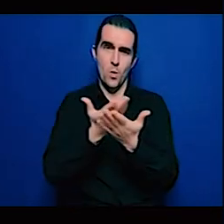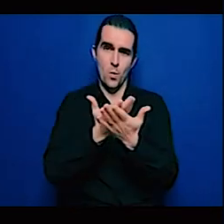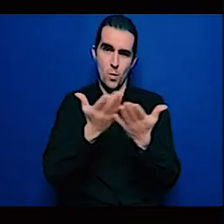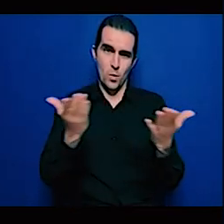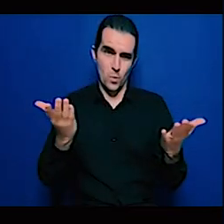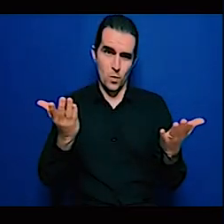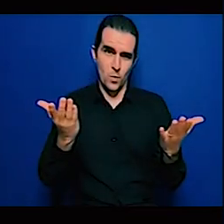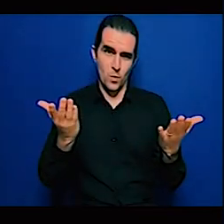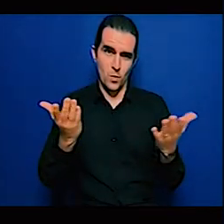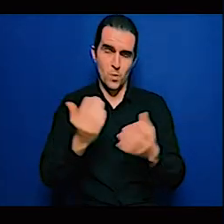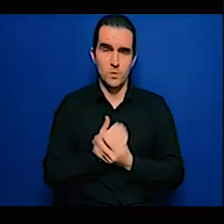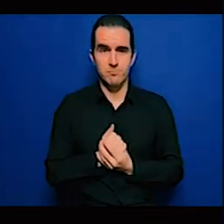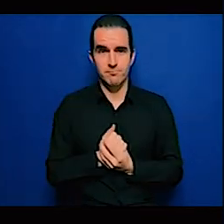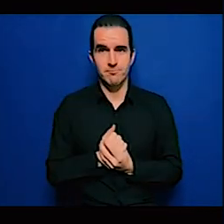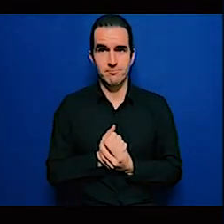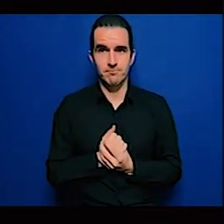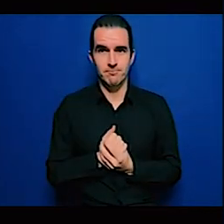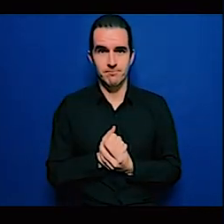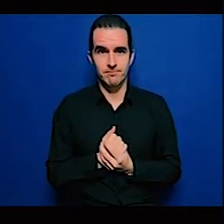and